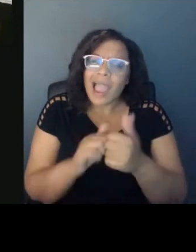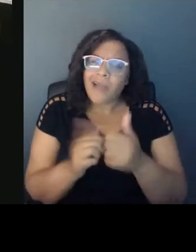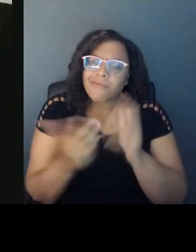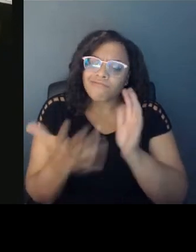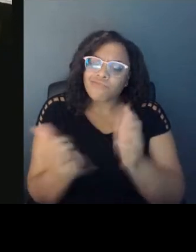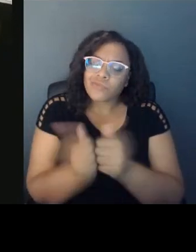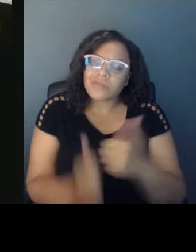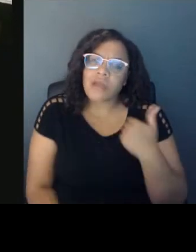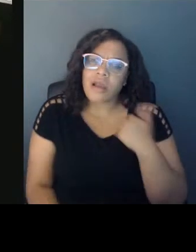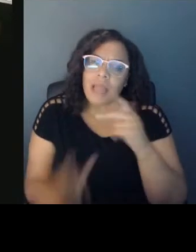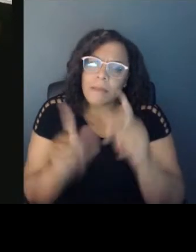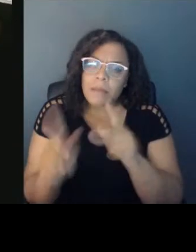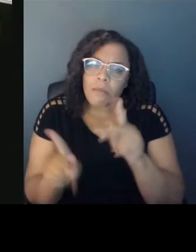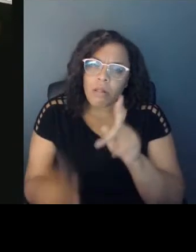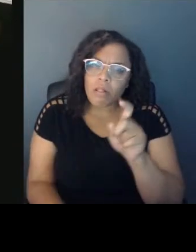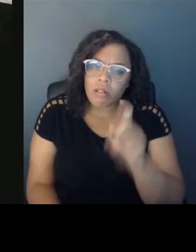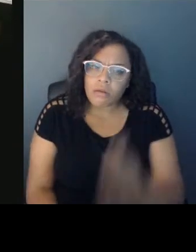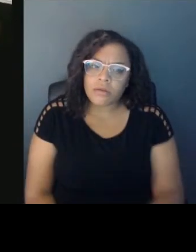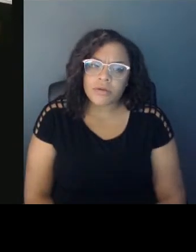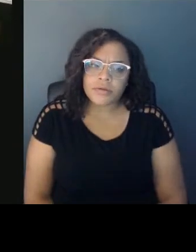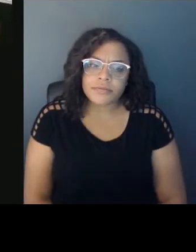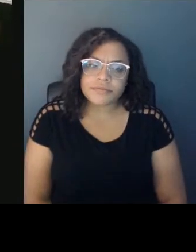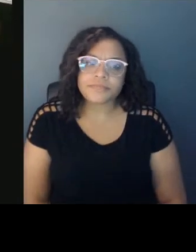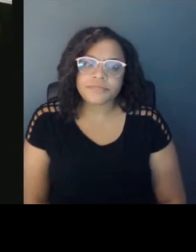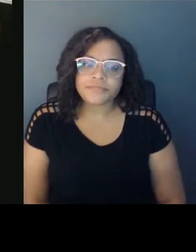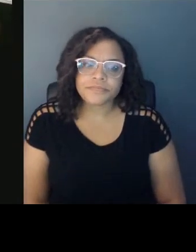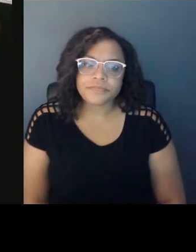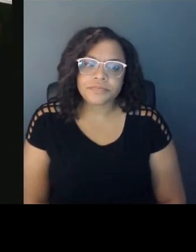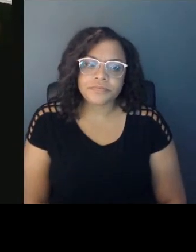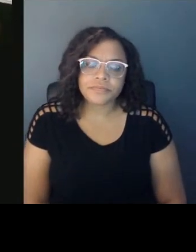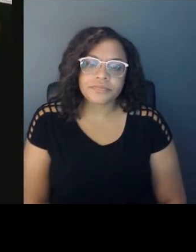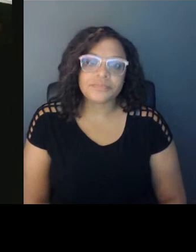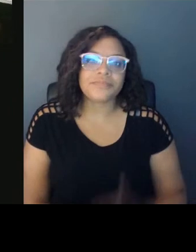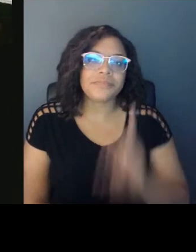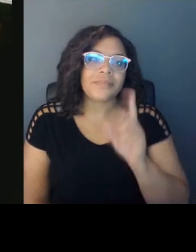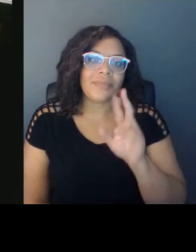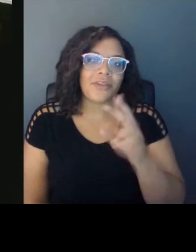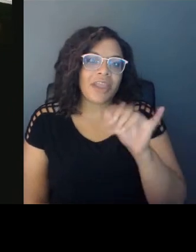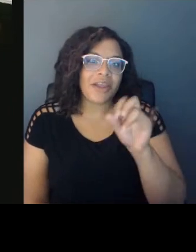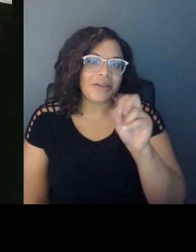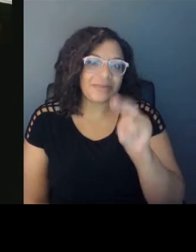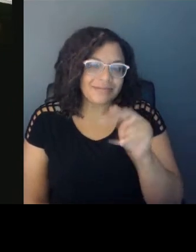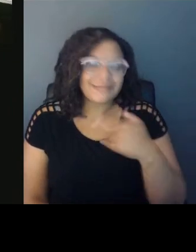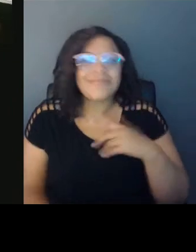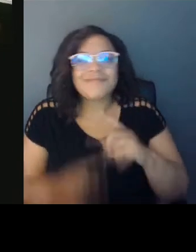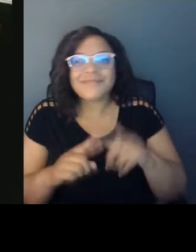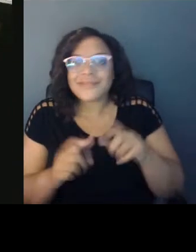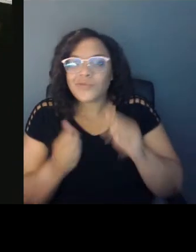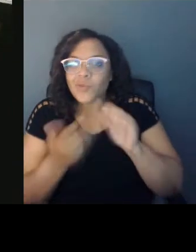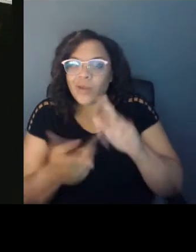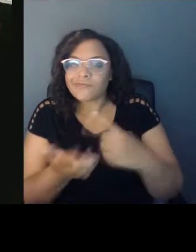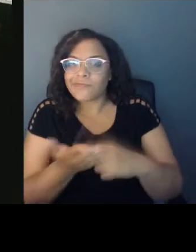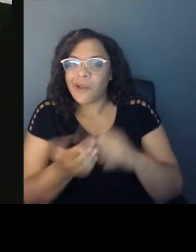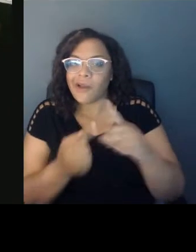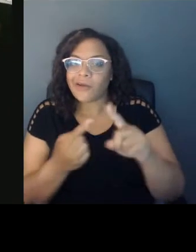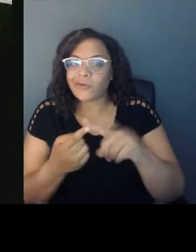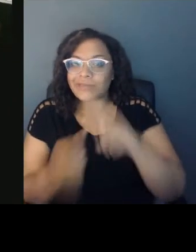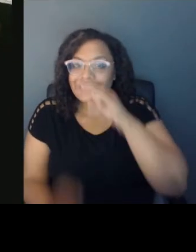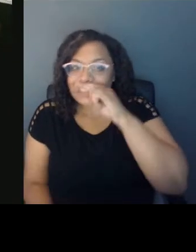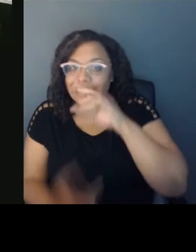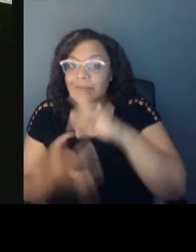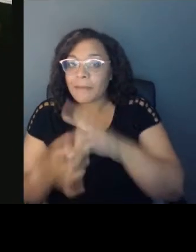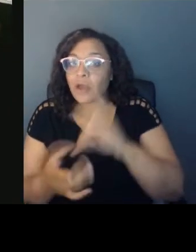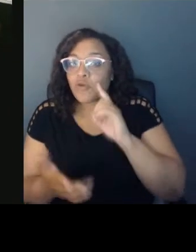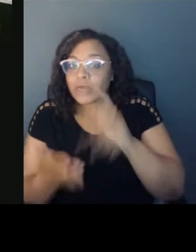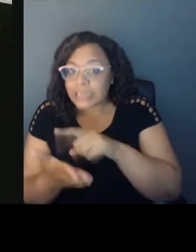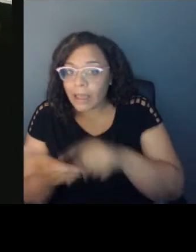Dr. Well, you know, there's different ways to talk to kids about racism and what's happening, and then different ways that you can talk to young